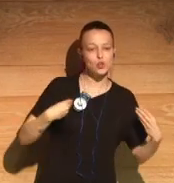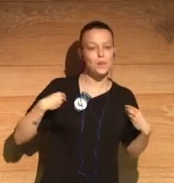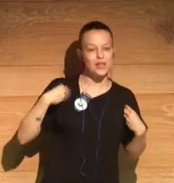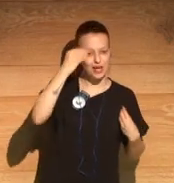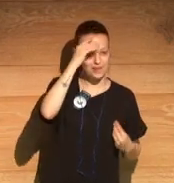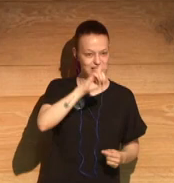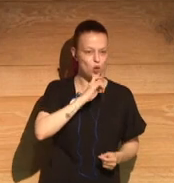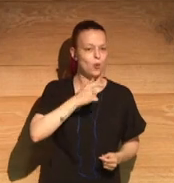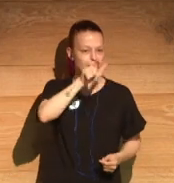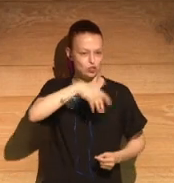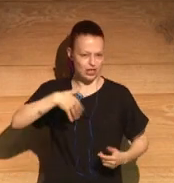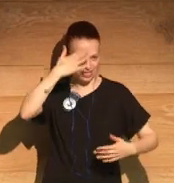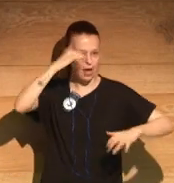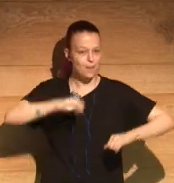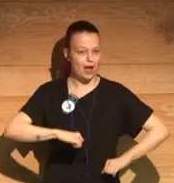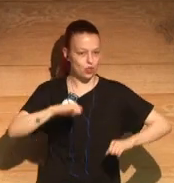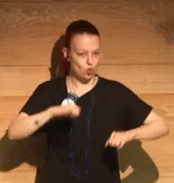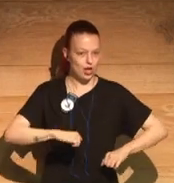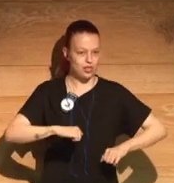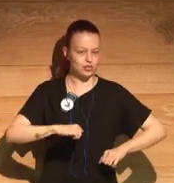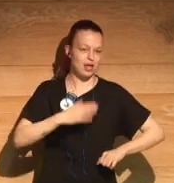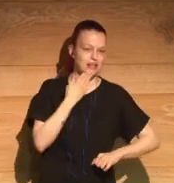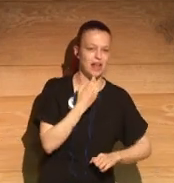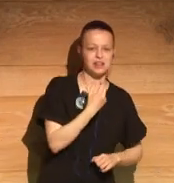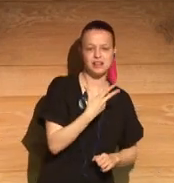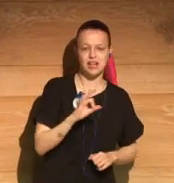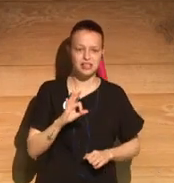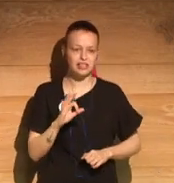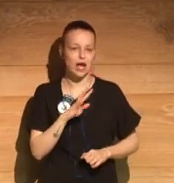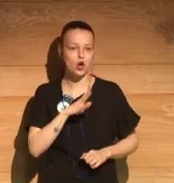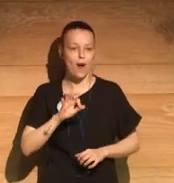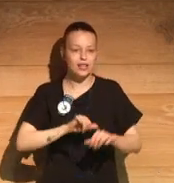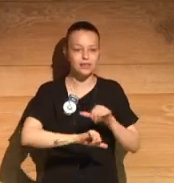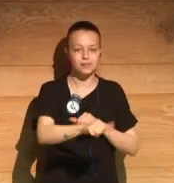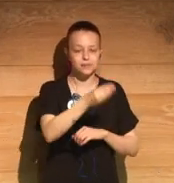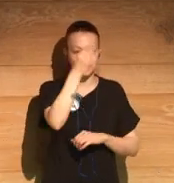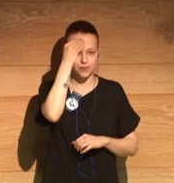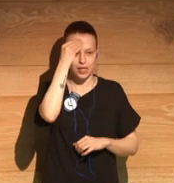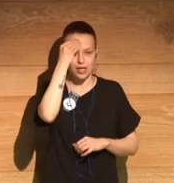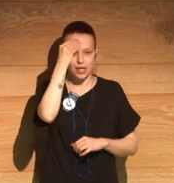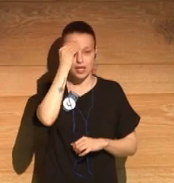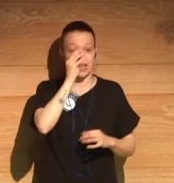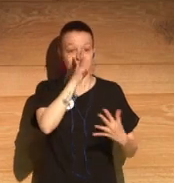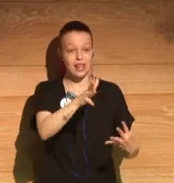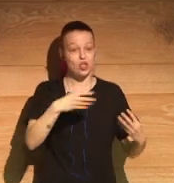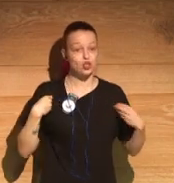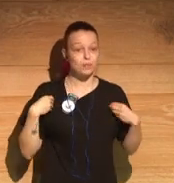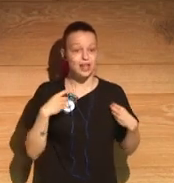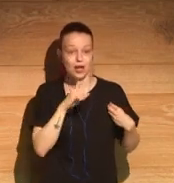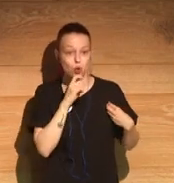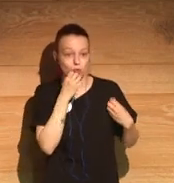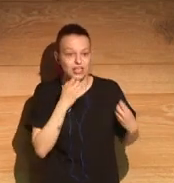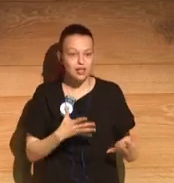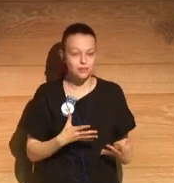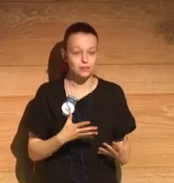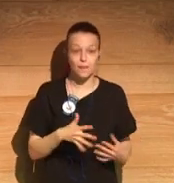years' time? And these were people of a certain age, know, from 30-something, 40. They asked, what do you think your life will be in 10 years' time?